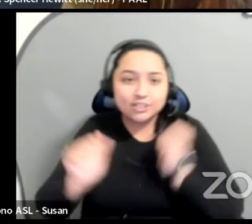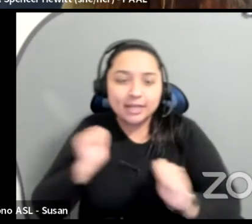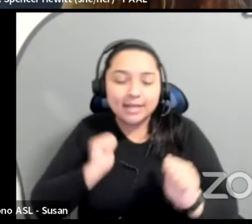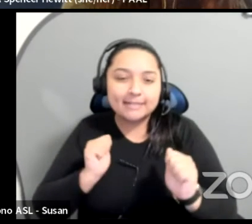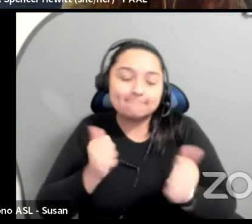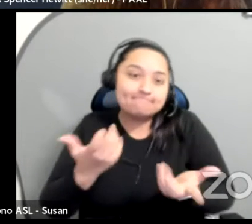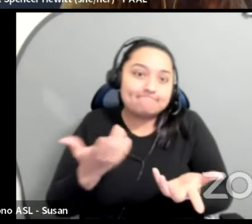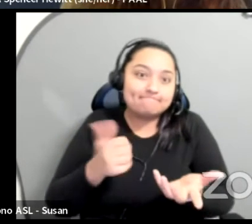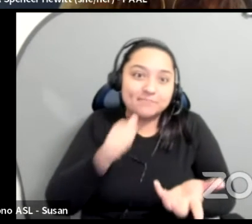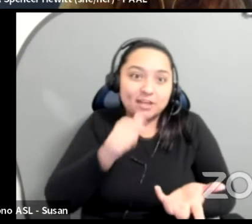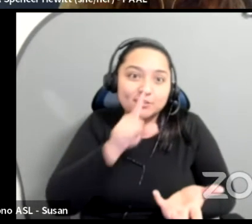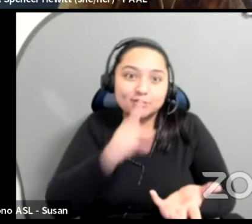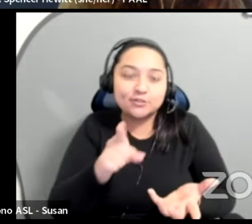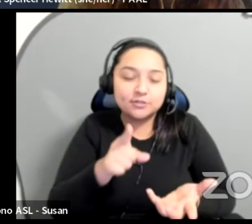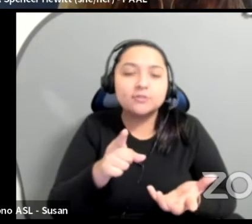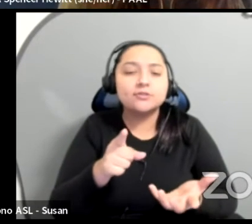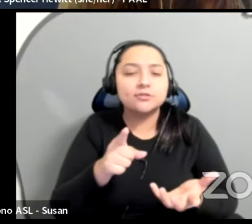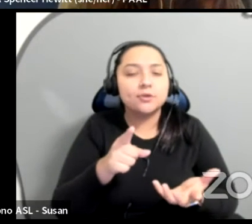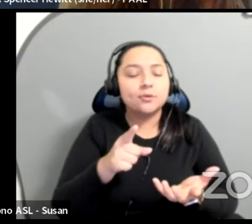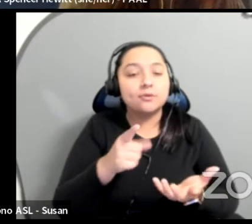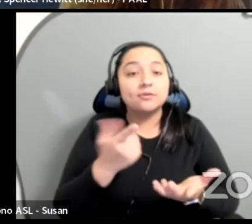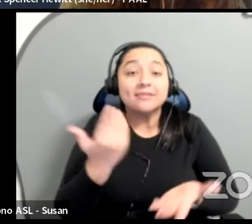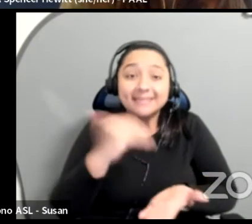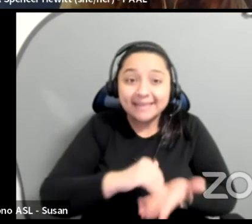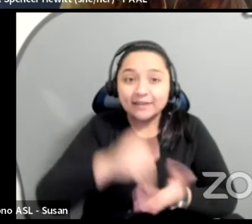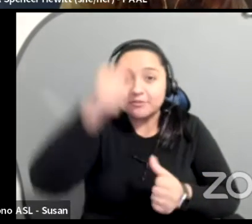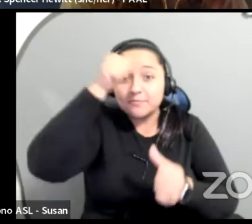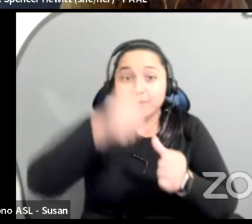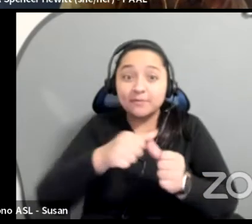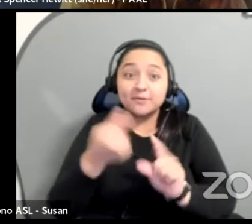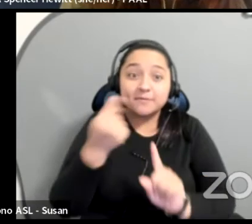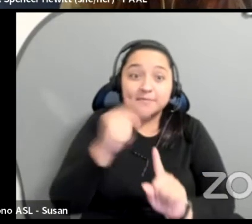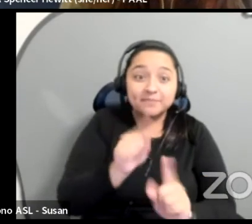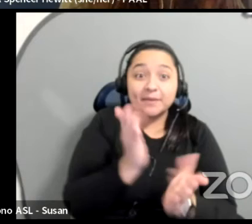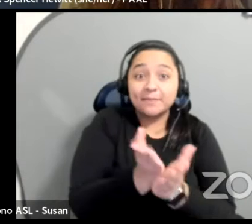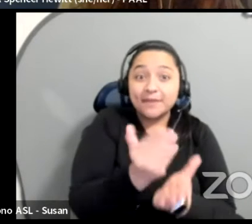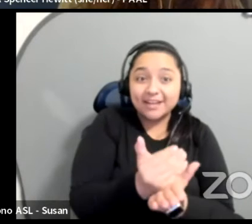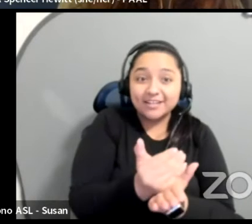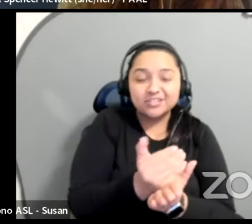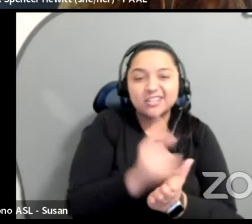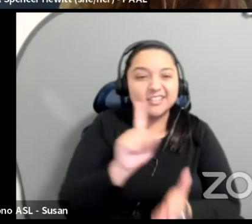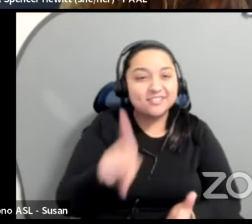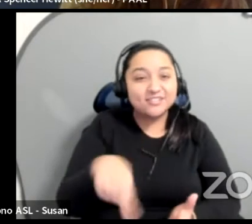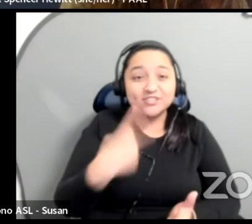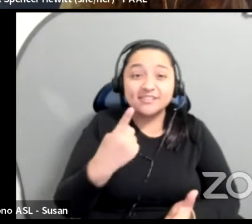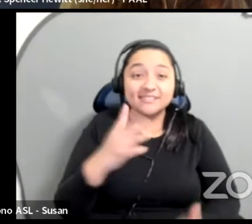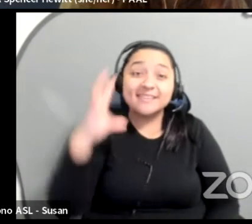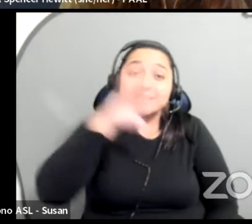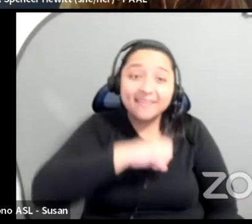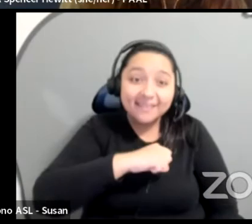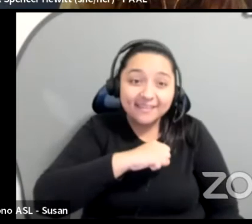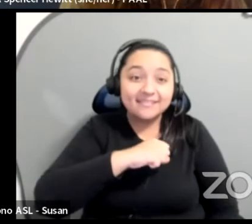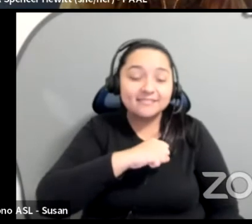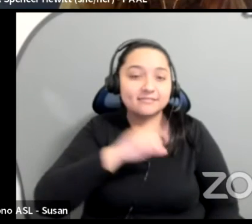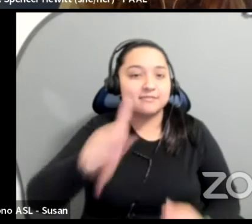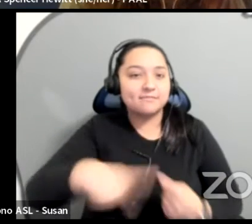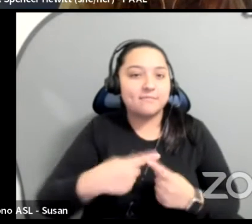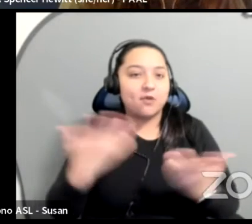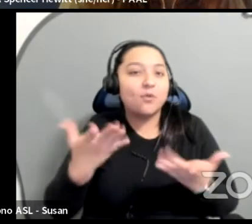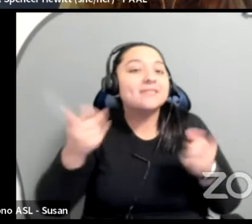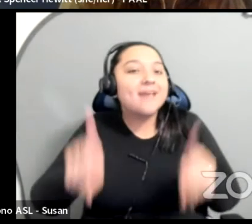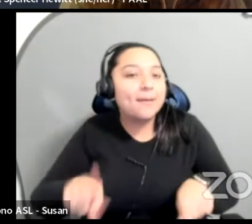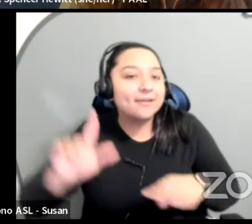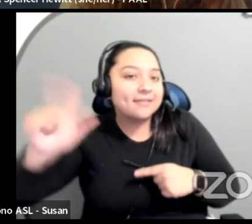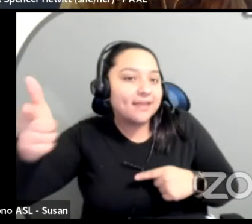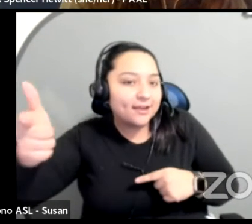think that like, let's remember that a budget at the end of the day is your best guess of where something's going to end up. And everybody who's in this call,